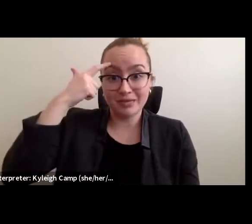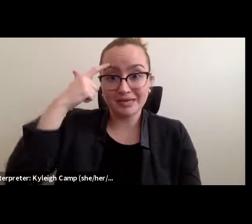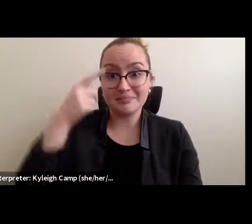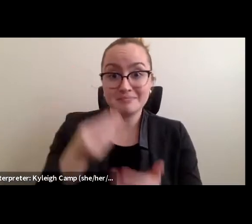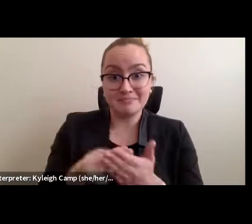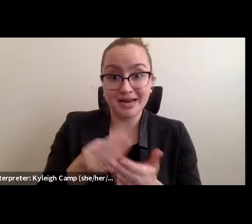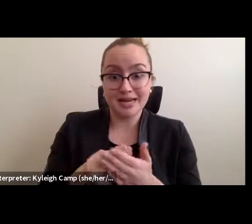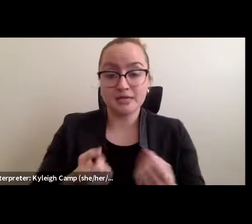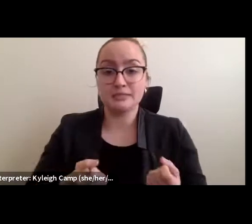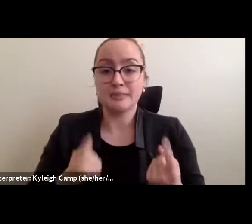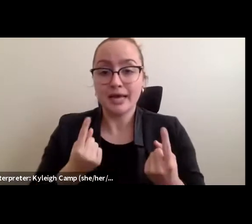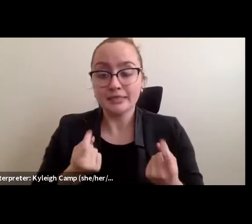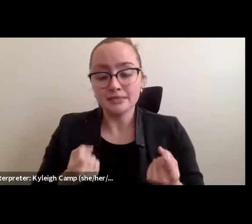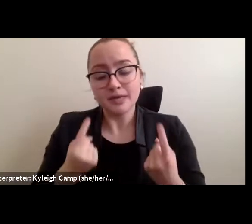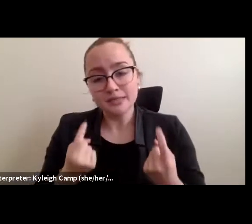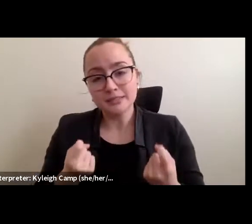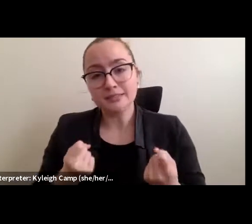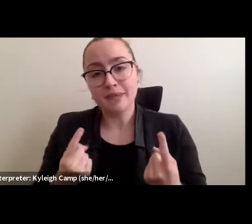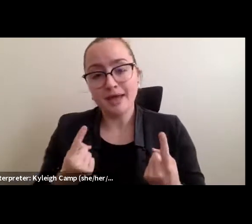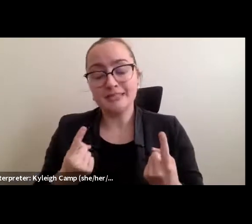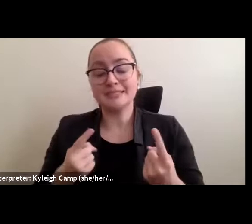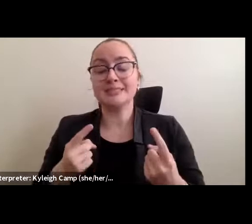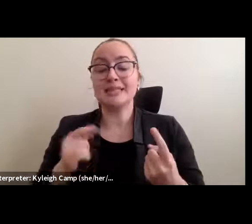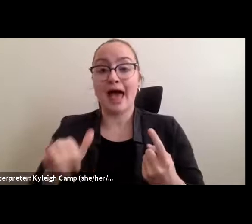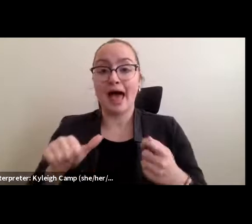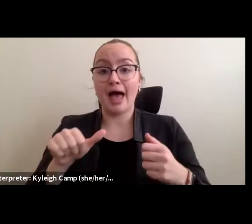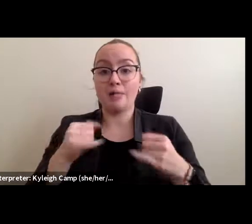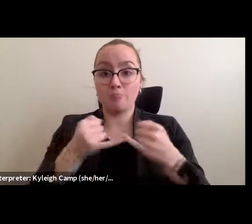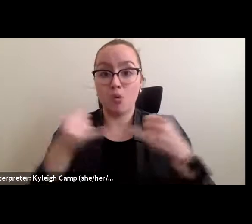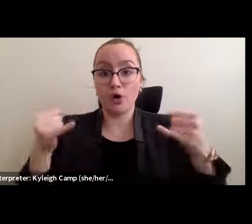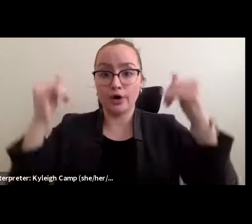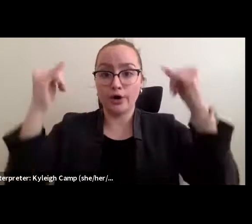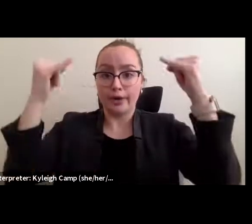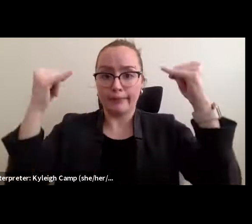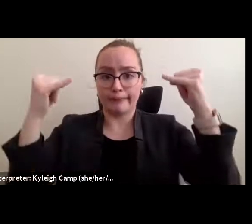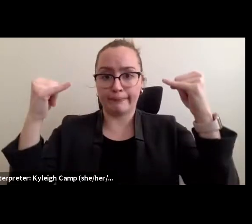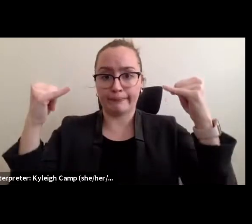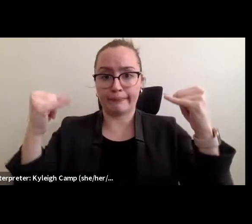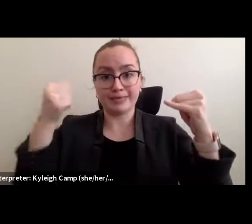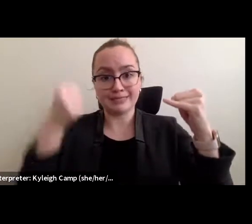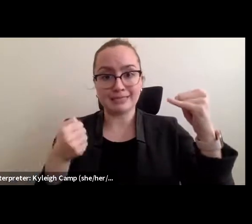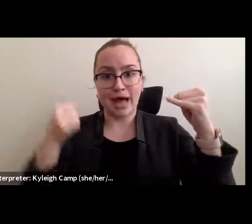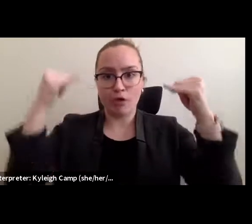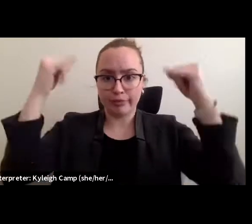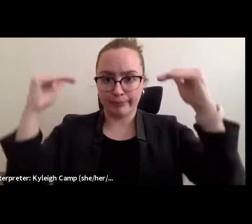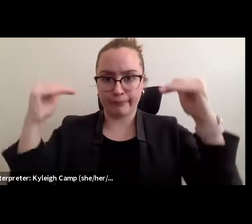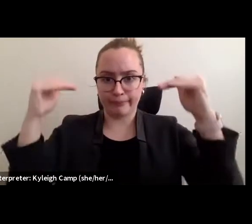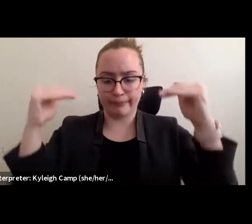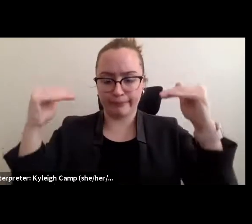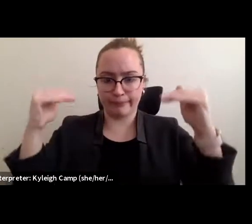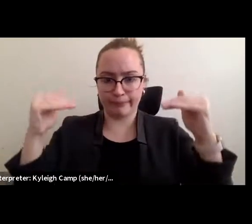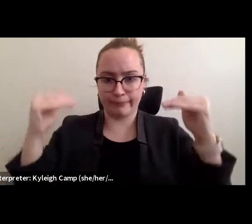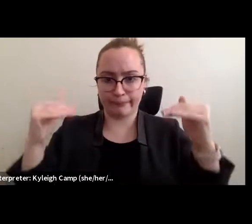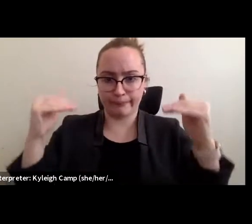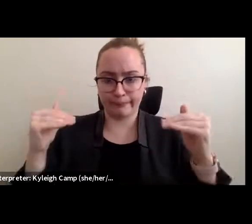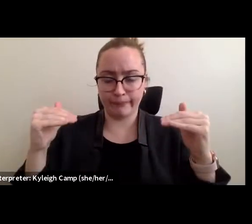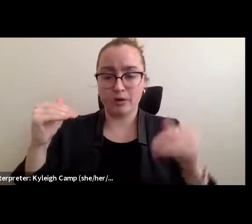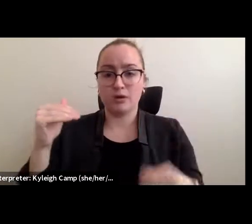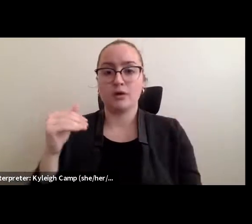border further south up until Ecuador is quite impressive.